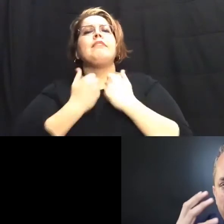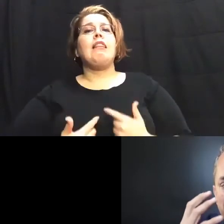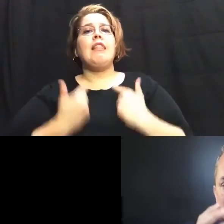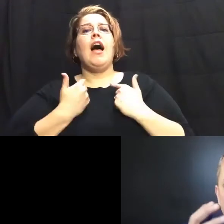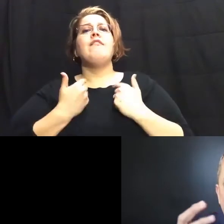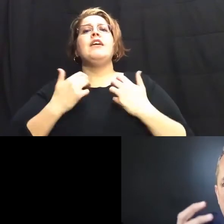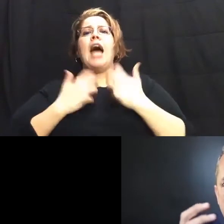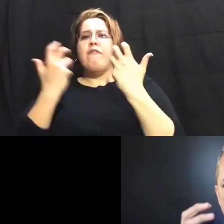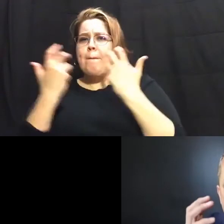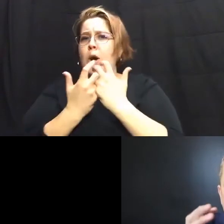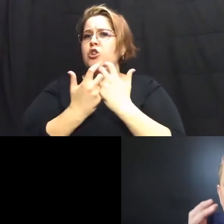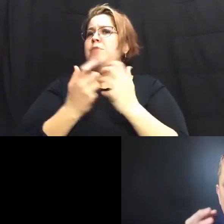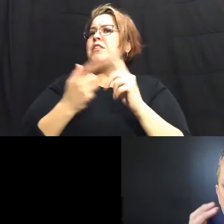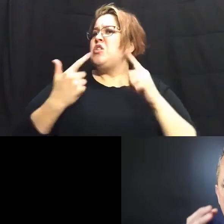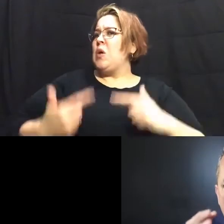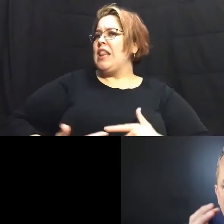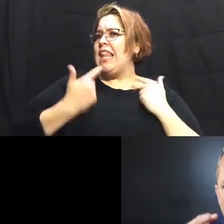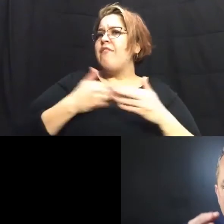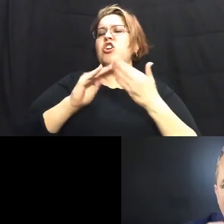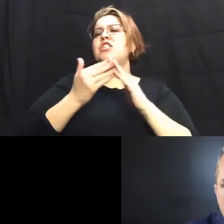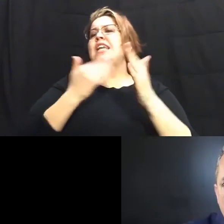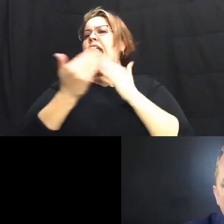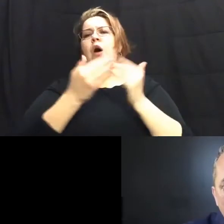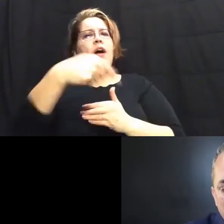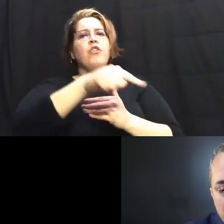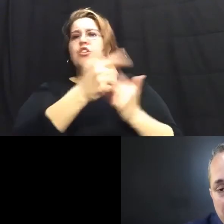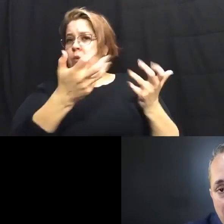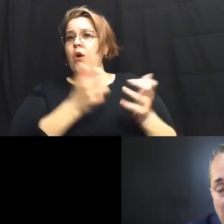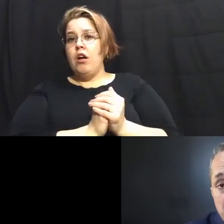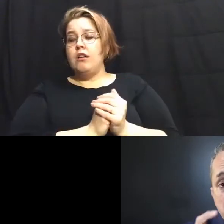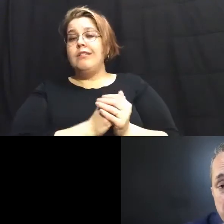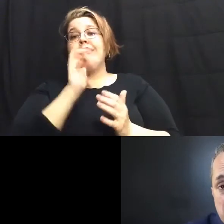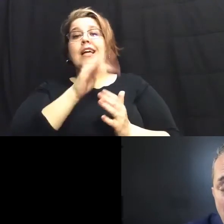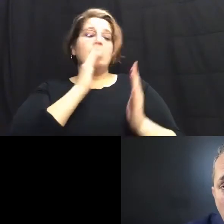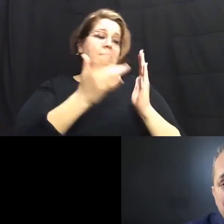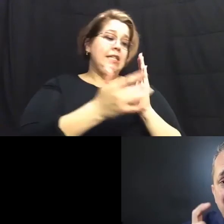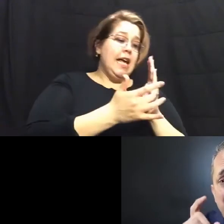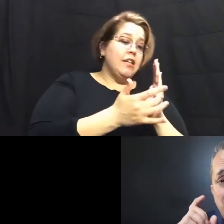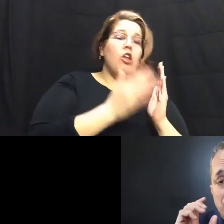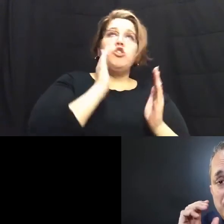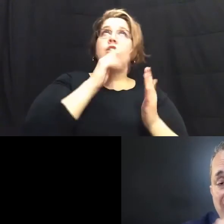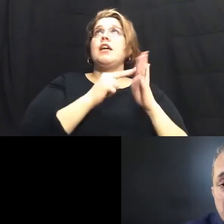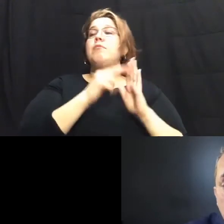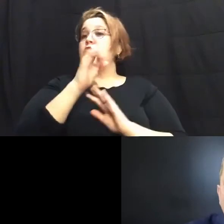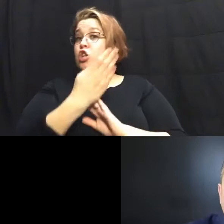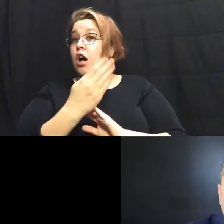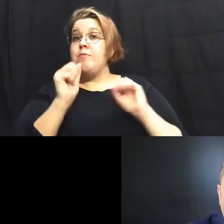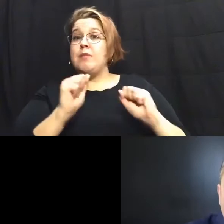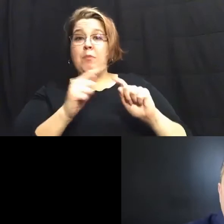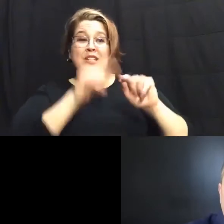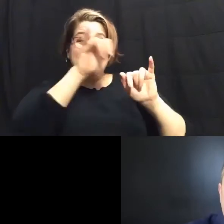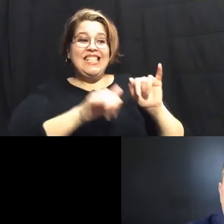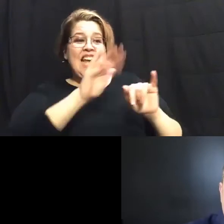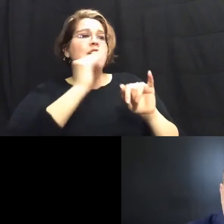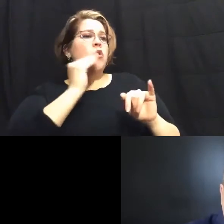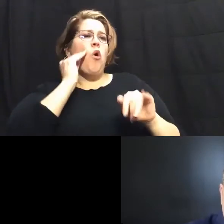to be living in our city in any way shape form they see possible that's going to be technology it's going to be jobs it's going to be able to stay in their own home for